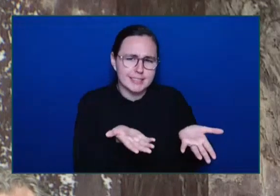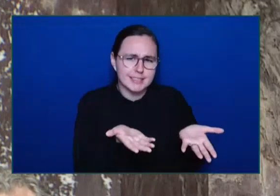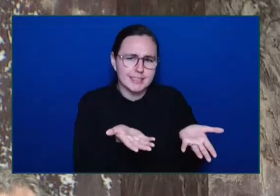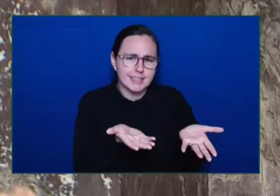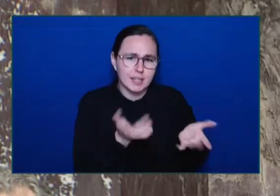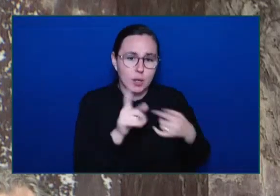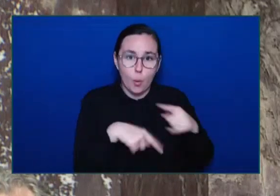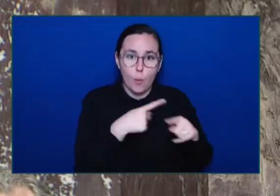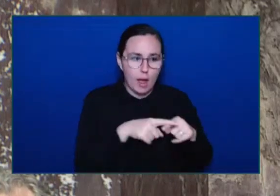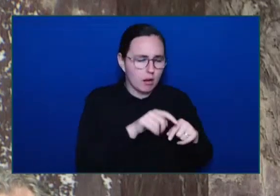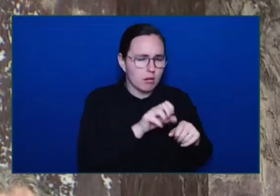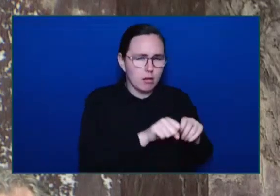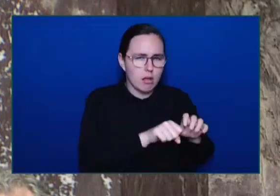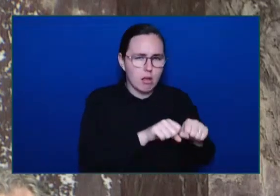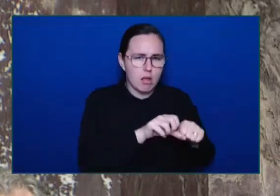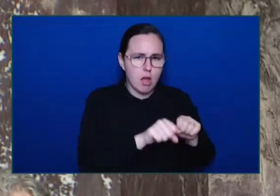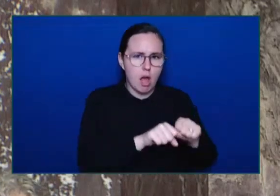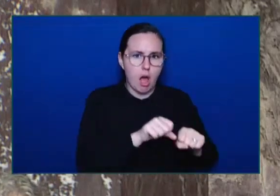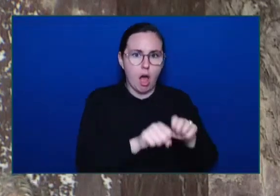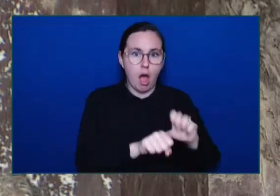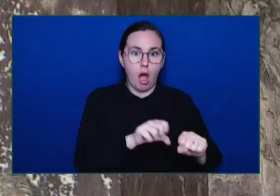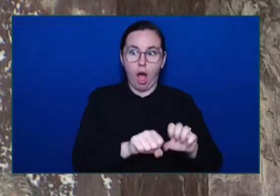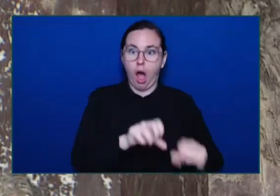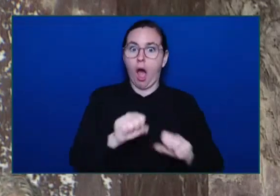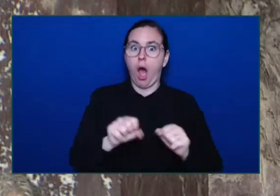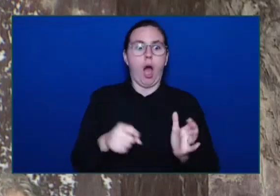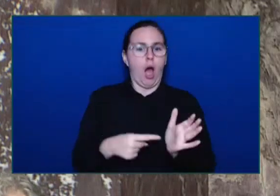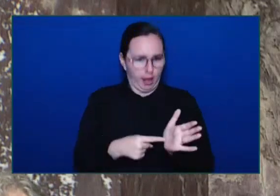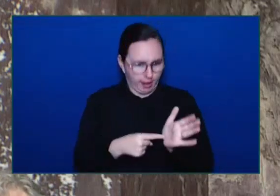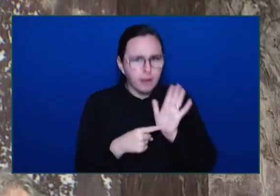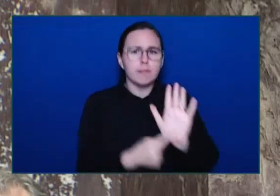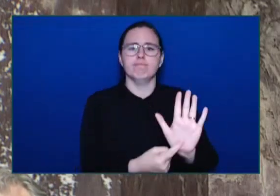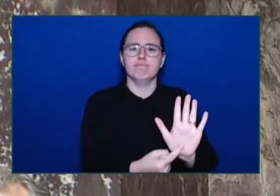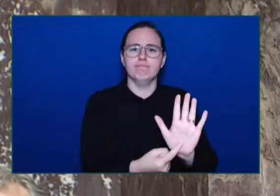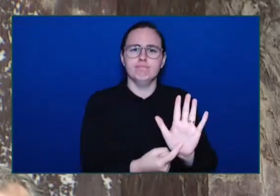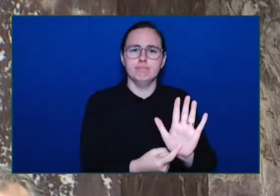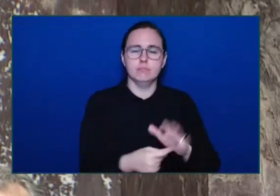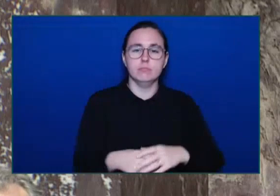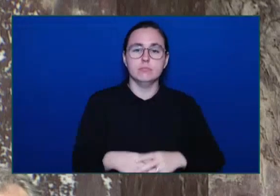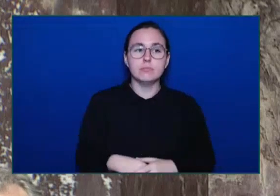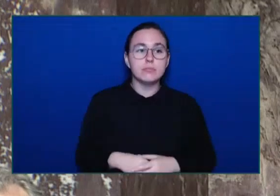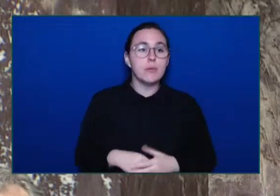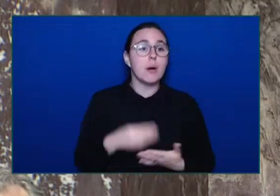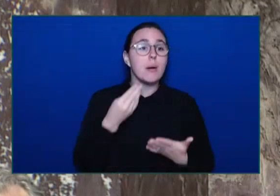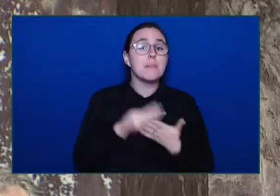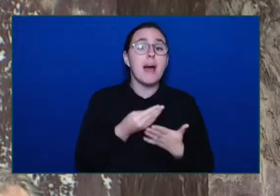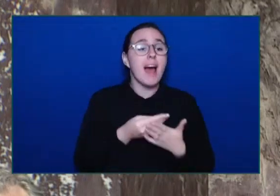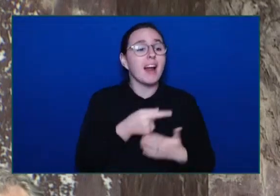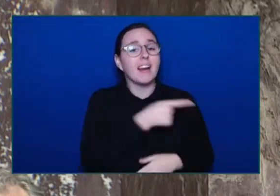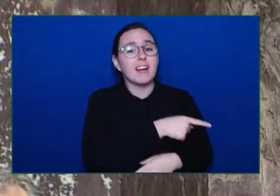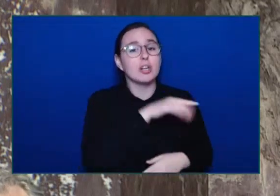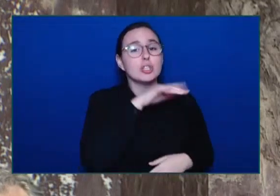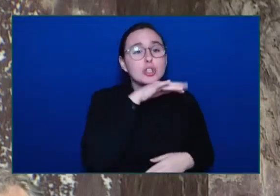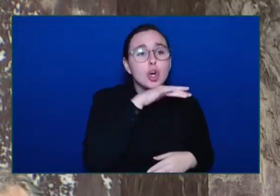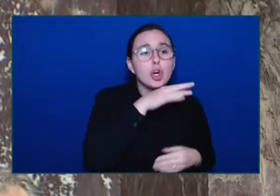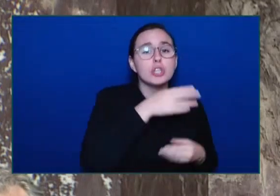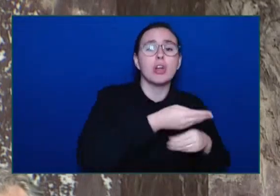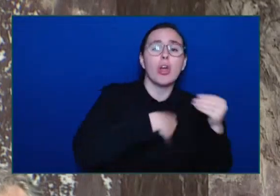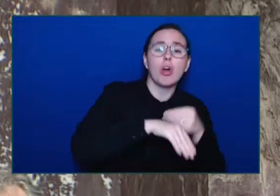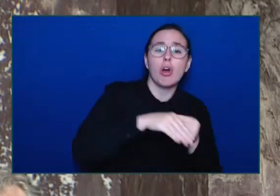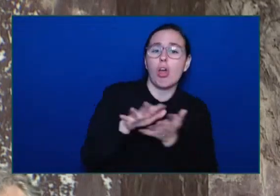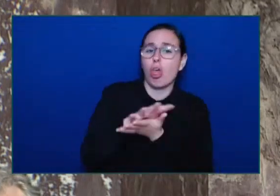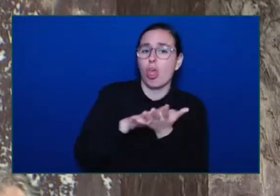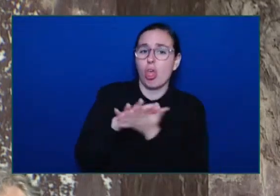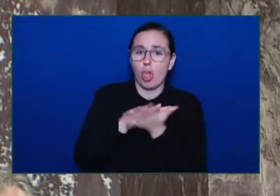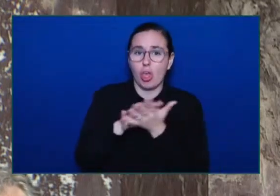by the way Was buried From the other side of the government ICBC Which by the way Had pages ripped out of the reports And made public Honourable Speaker